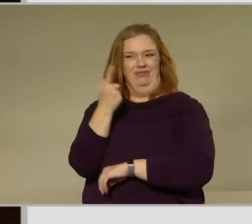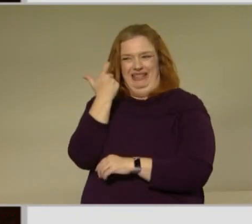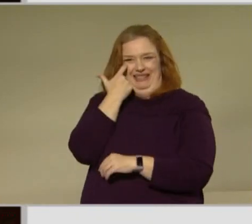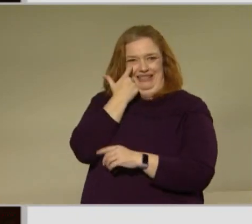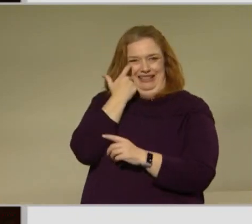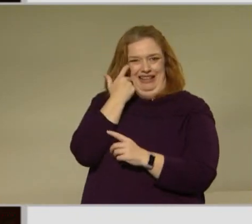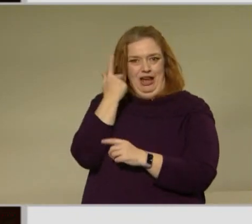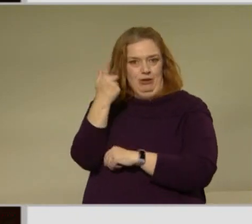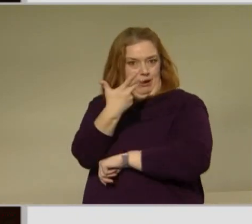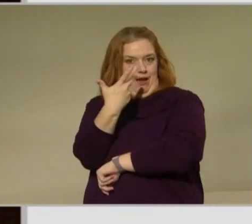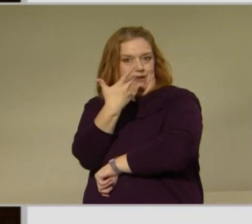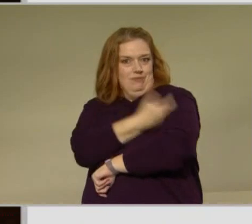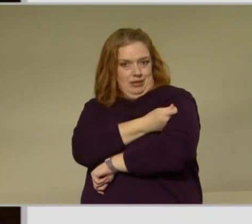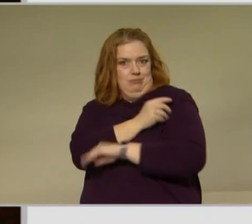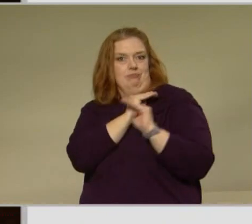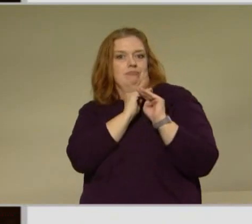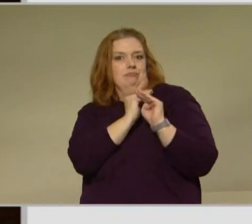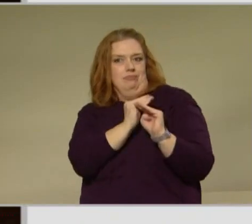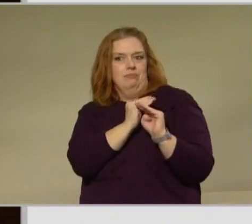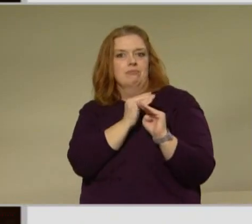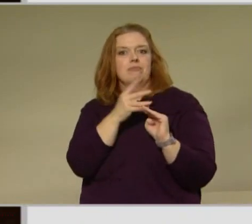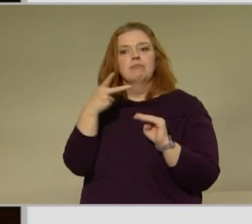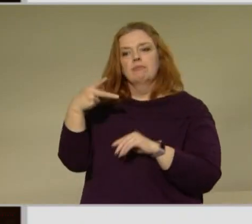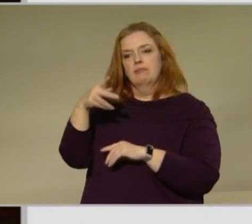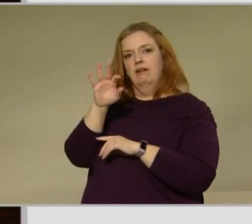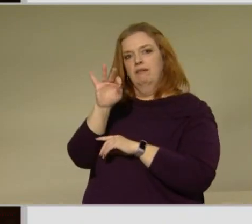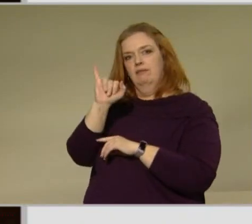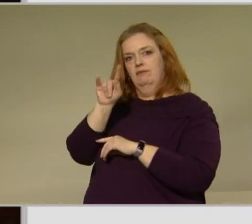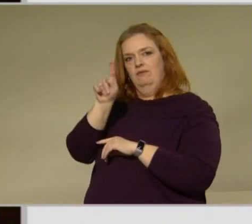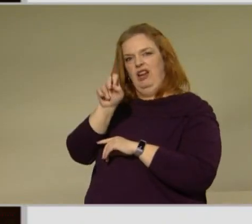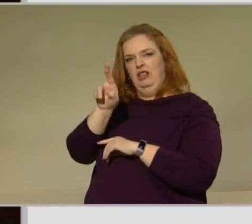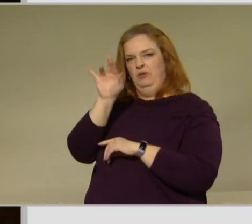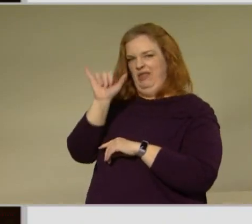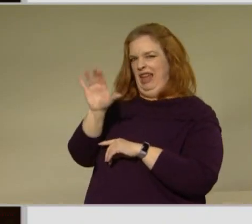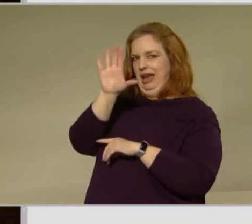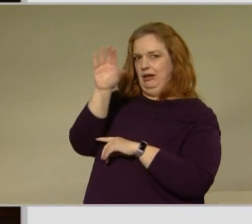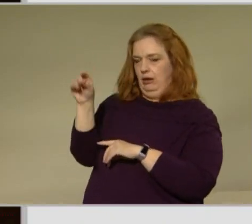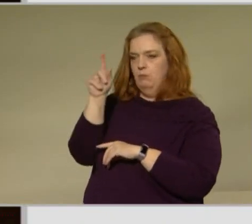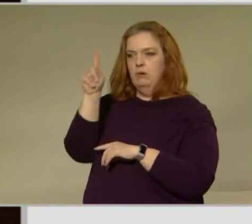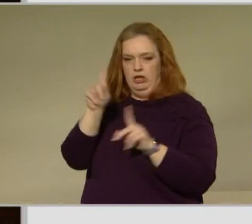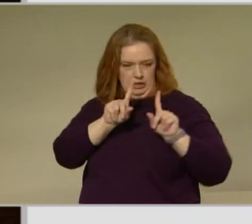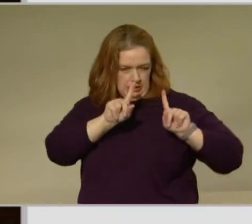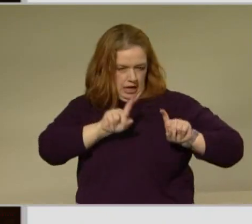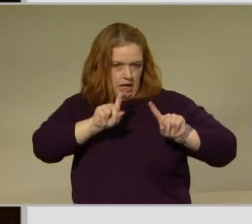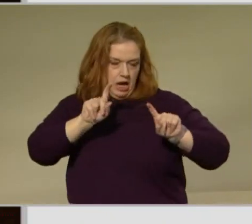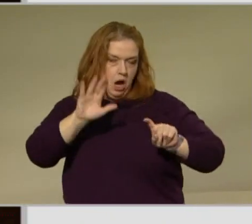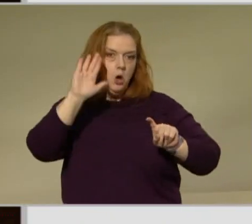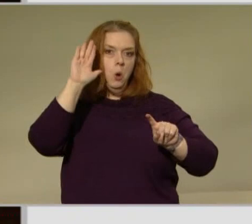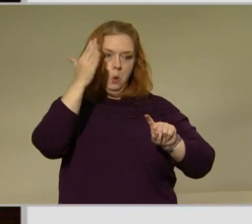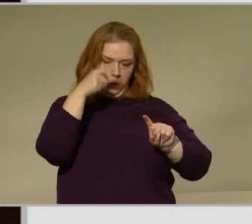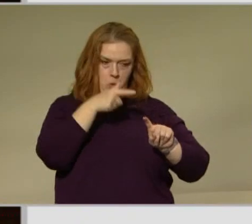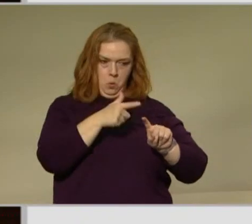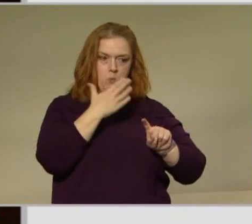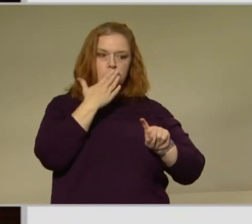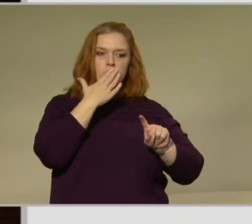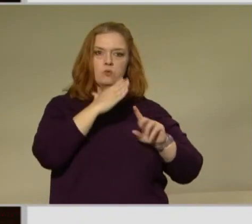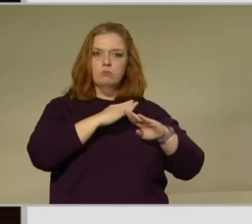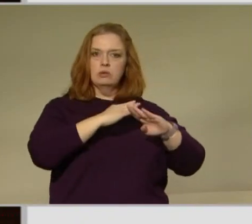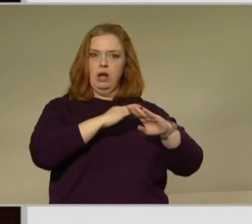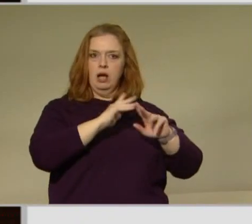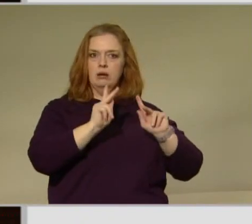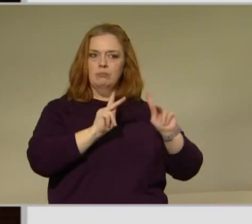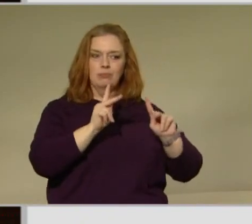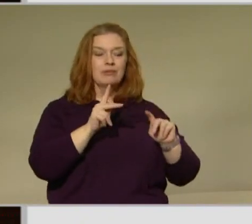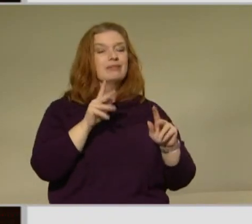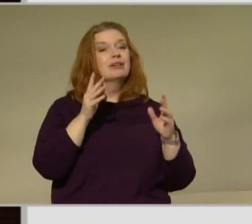announced by Pfizer that they were seeing very good efficacy of that vaccine and protecting their folks